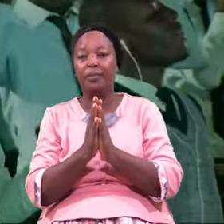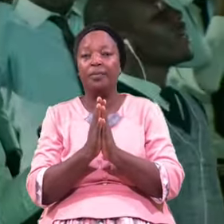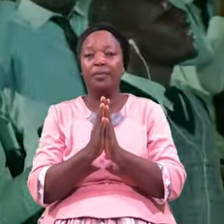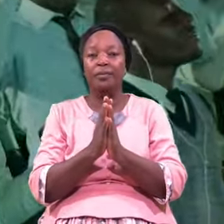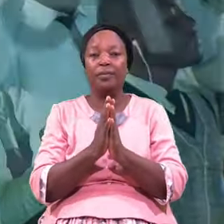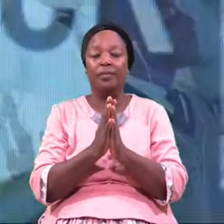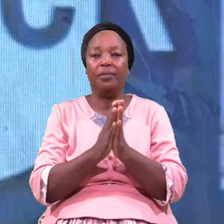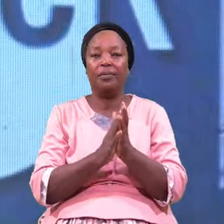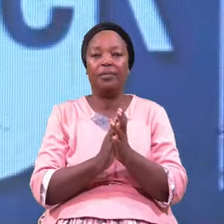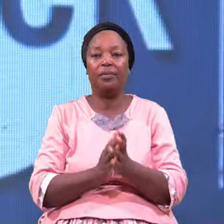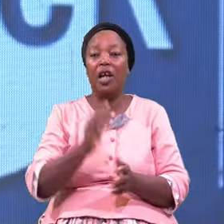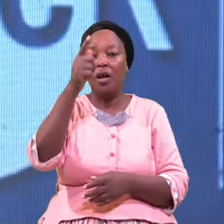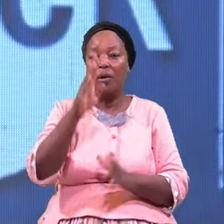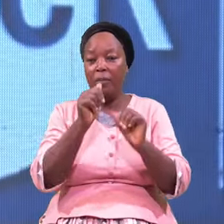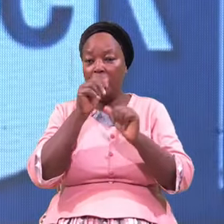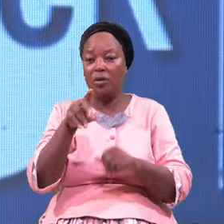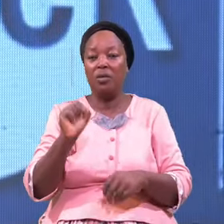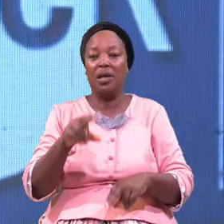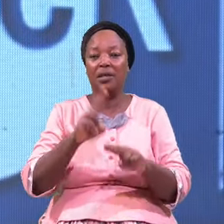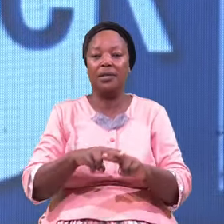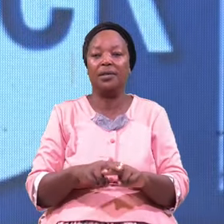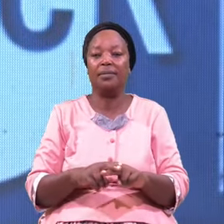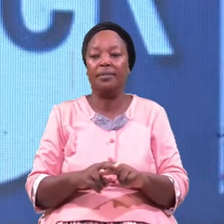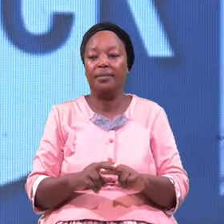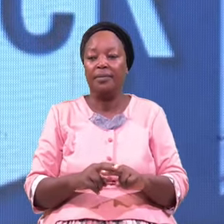God bless you You can sit down